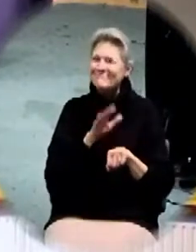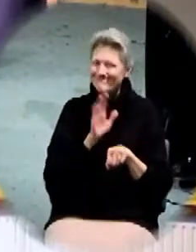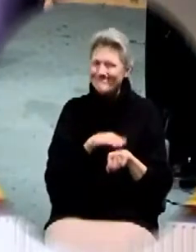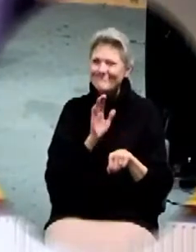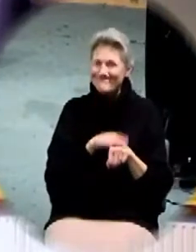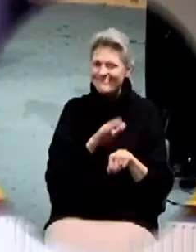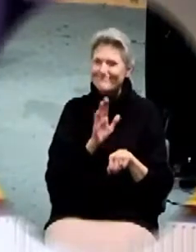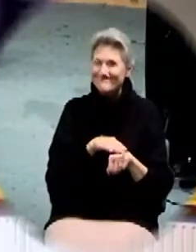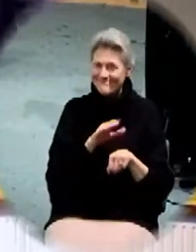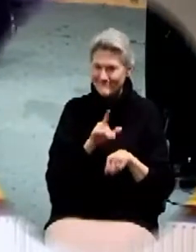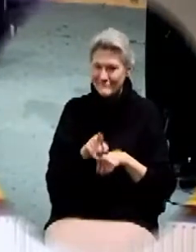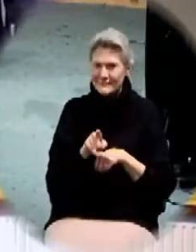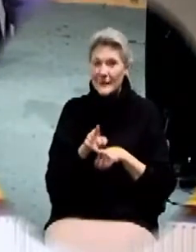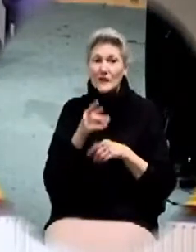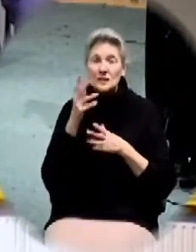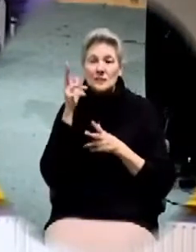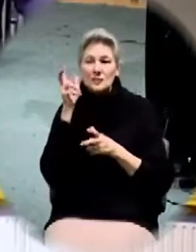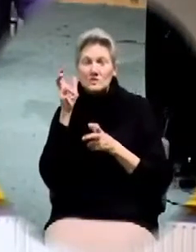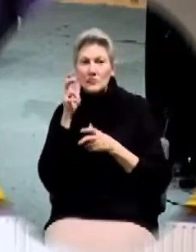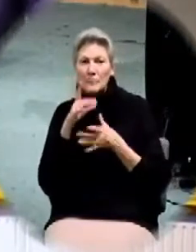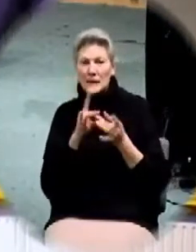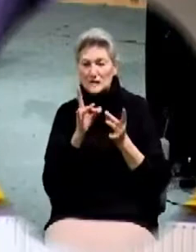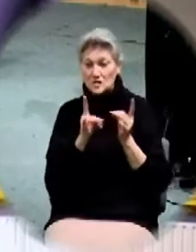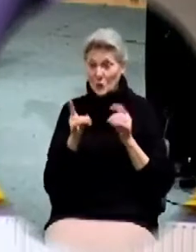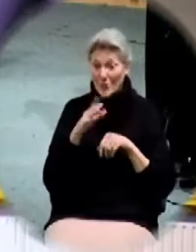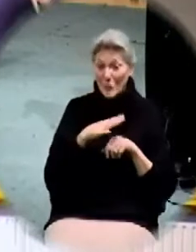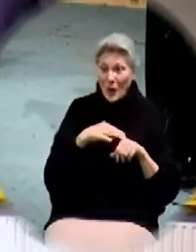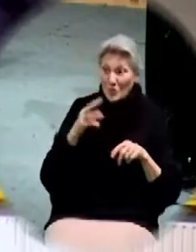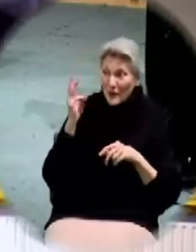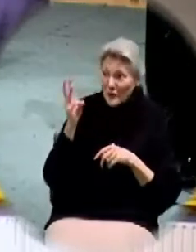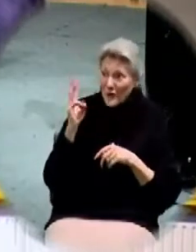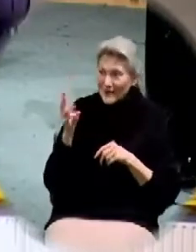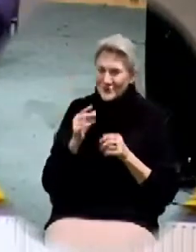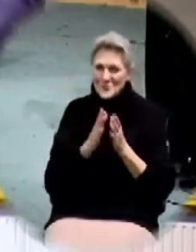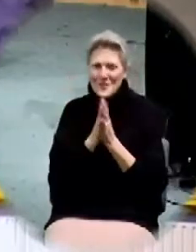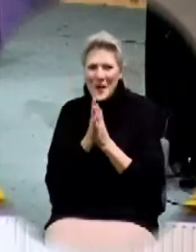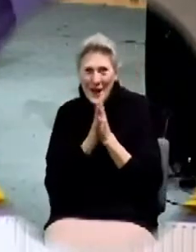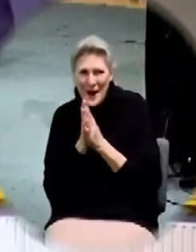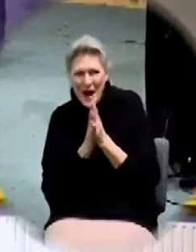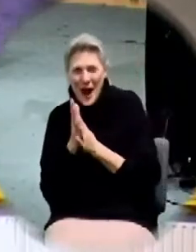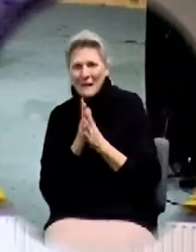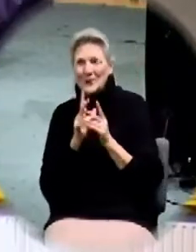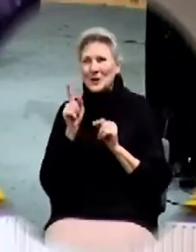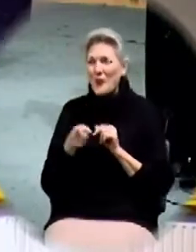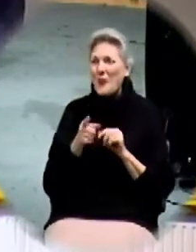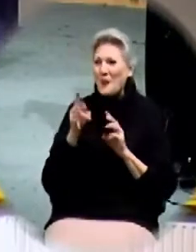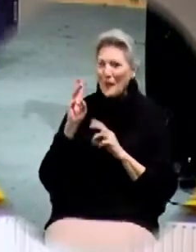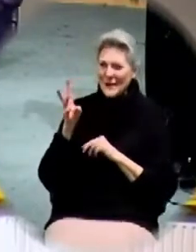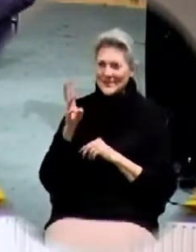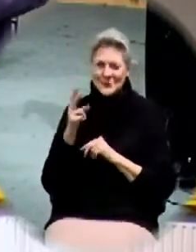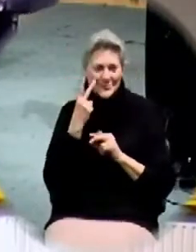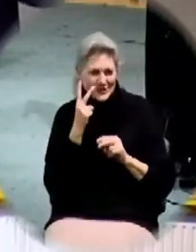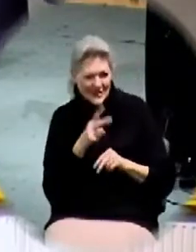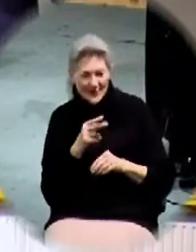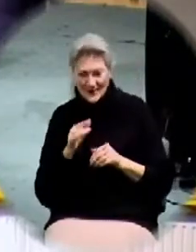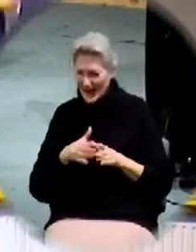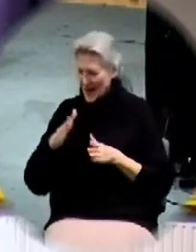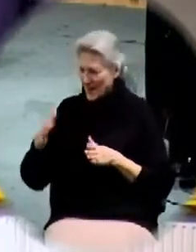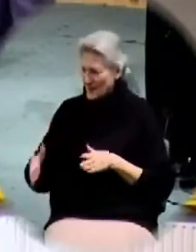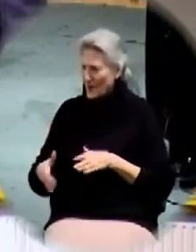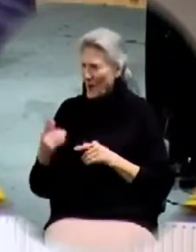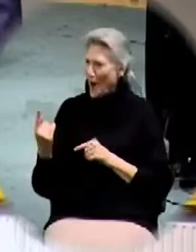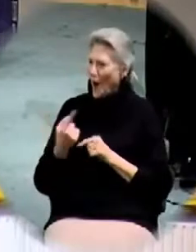You hear a message about how that we are called to be witnesses, and you say, well, you know what? I'm going to go out and do that. And you see your neighbor who